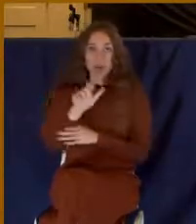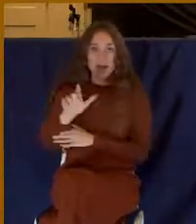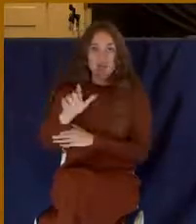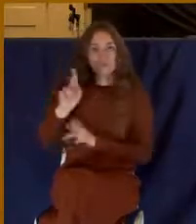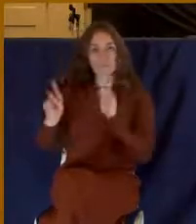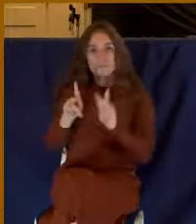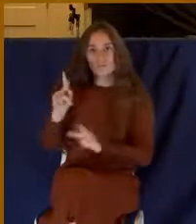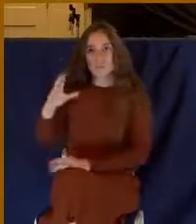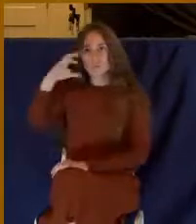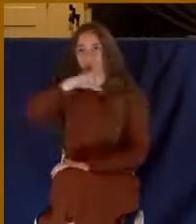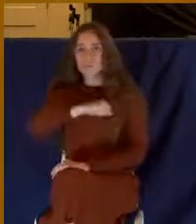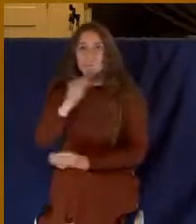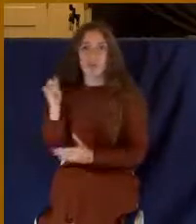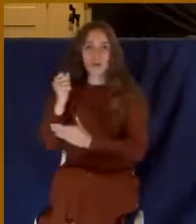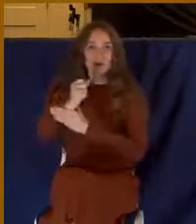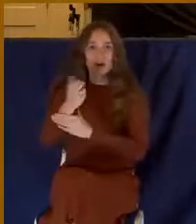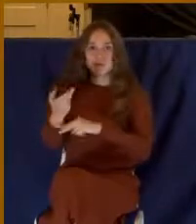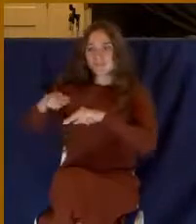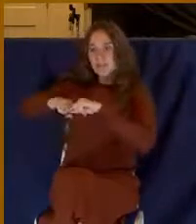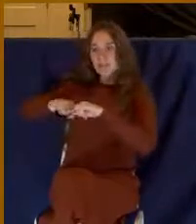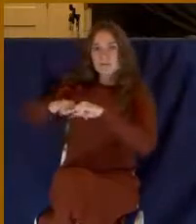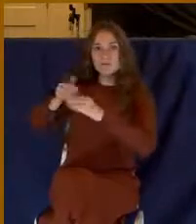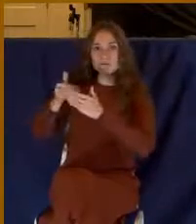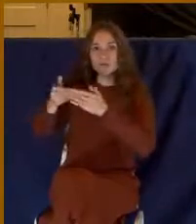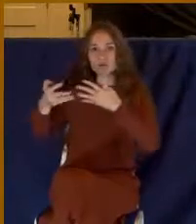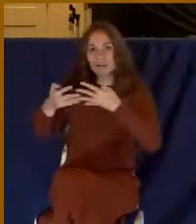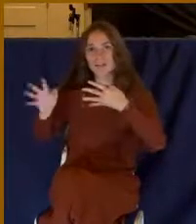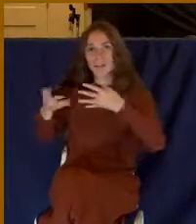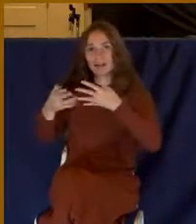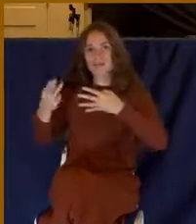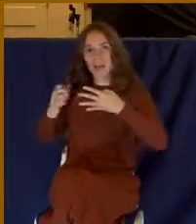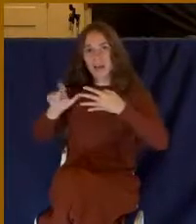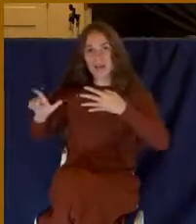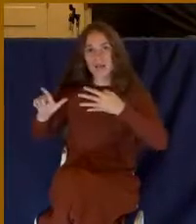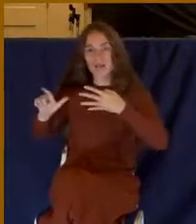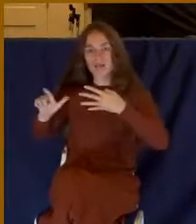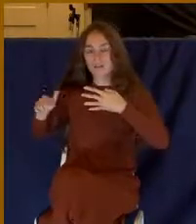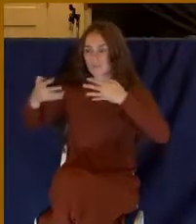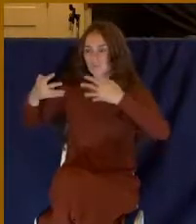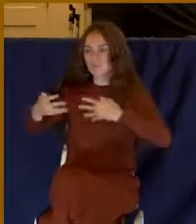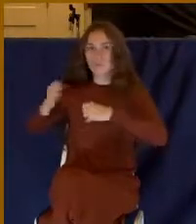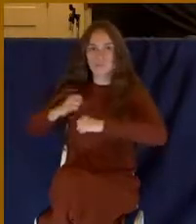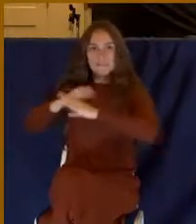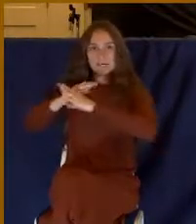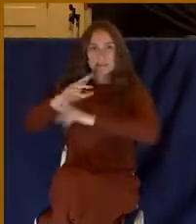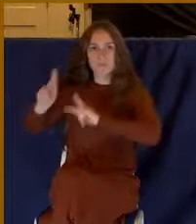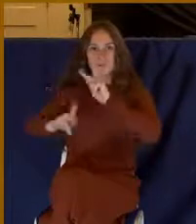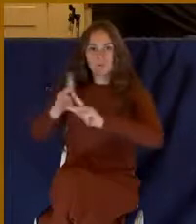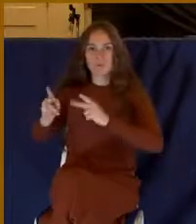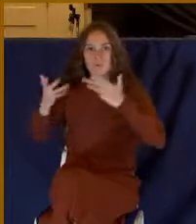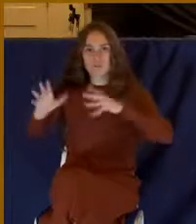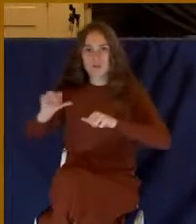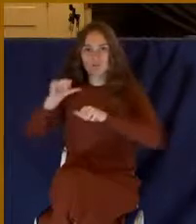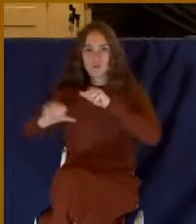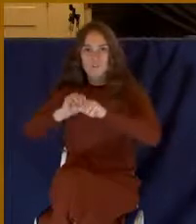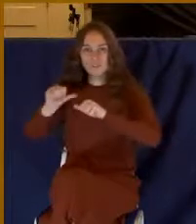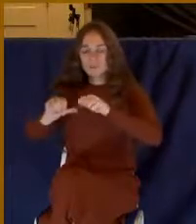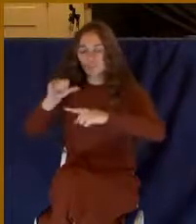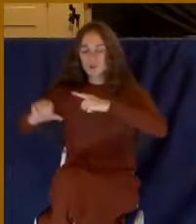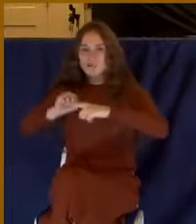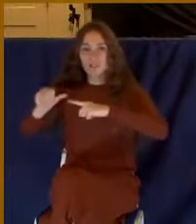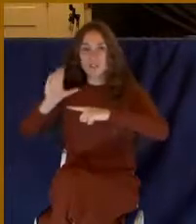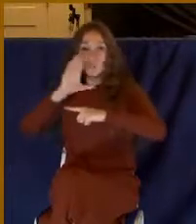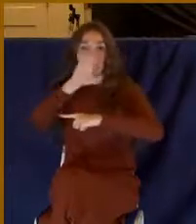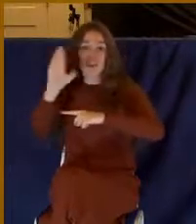to enter. That was a typical view back in Jesus' day. And, of course, that was wrong. But here they were